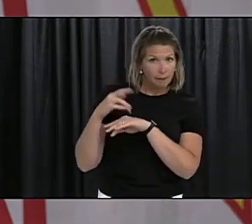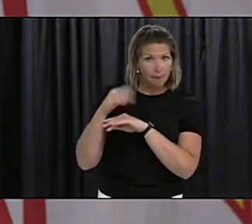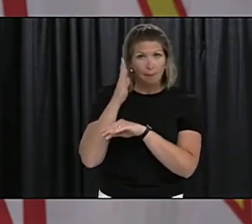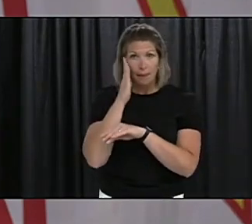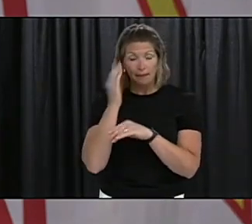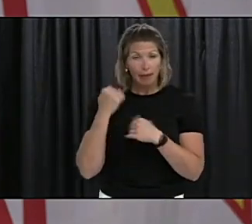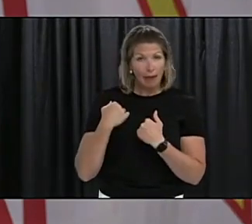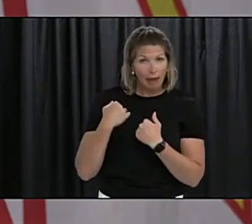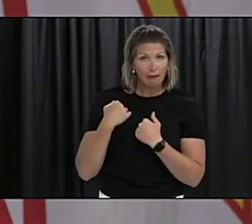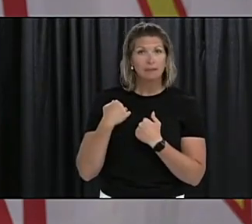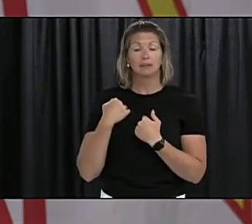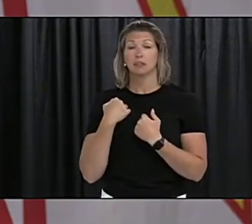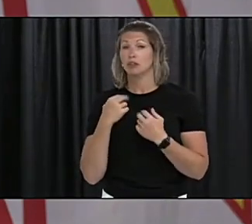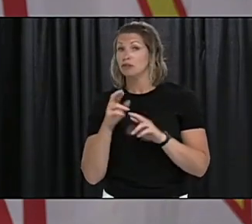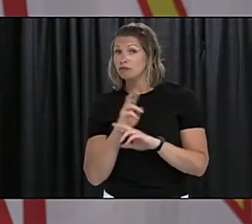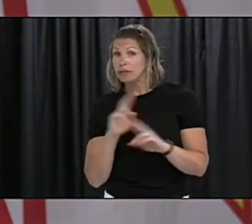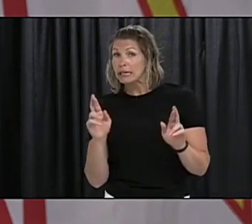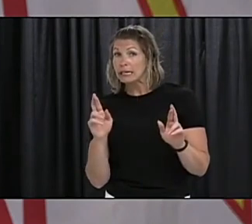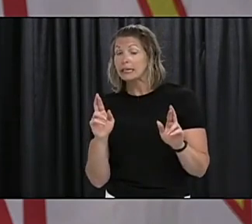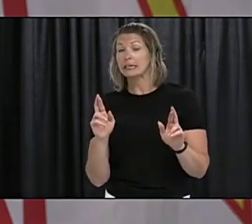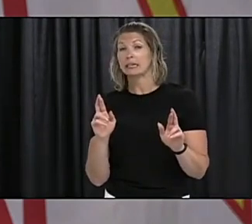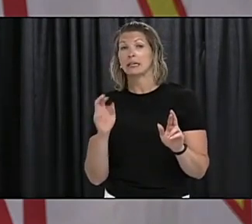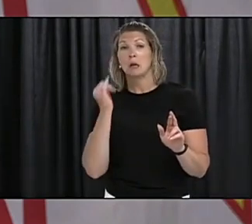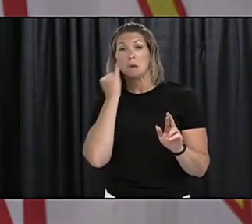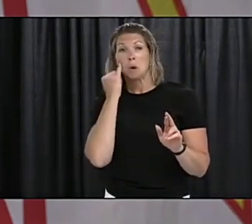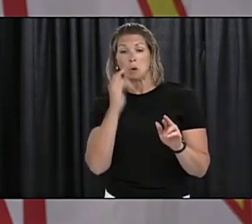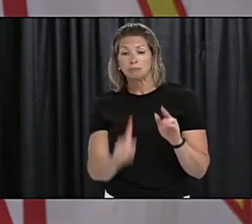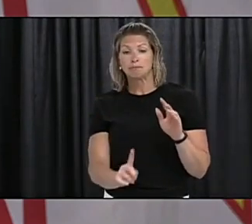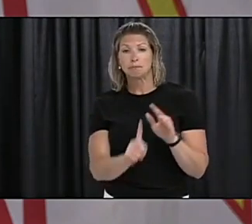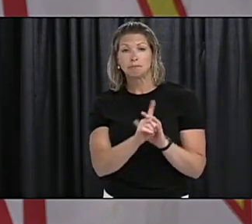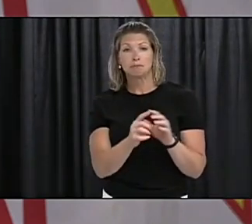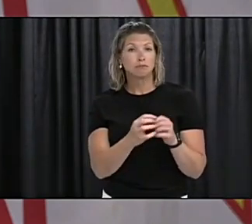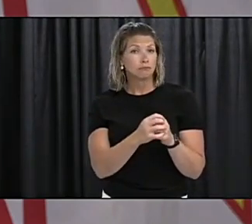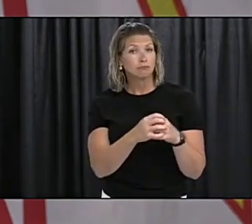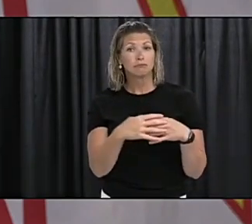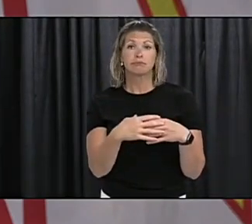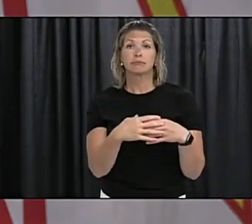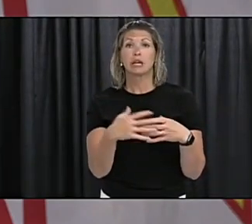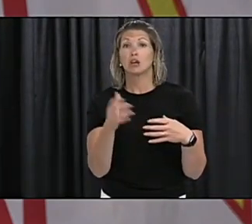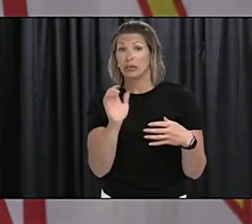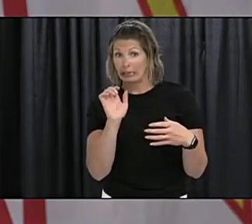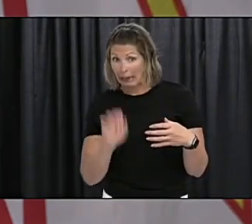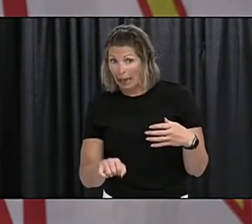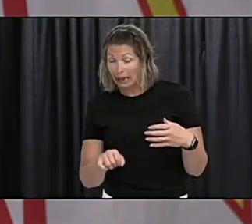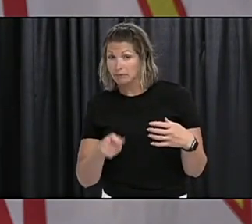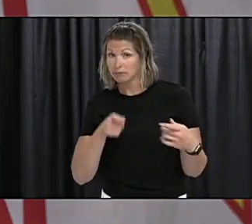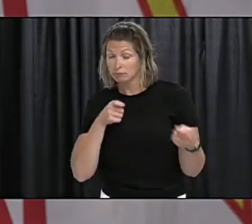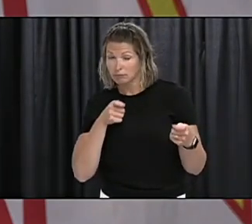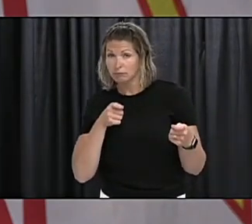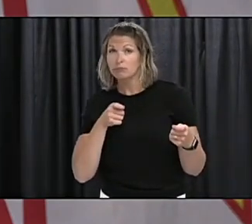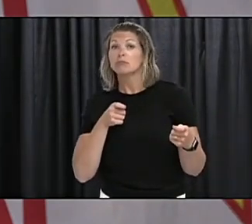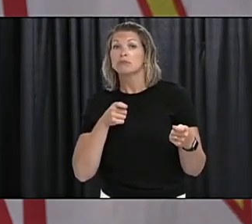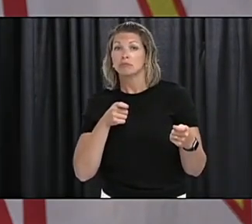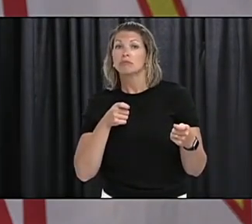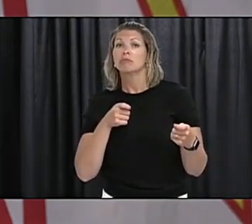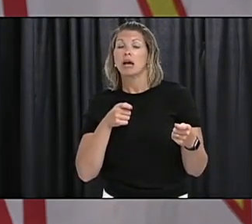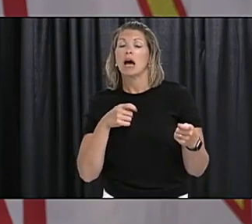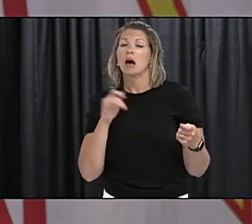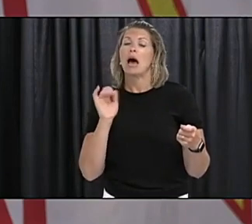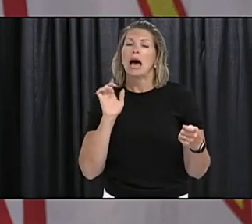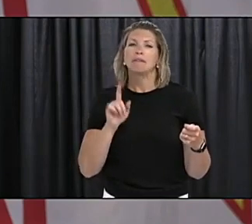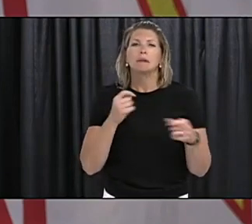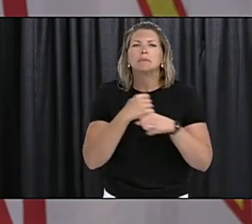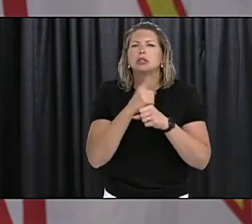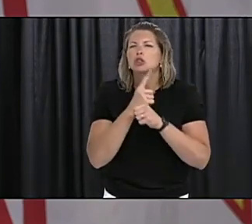health system to do contact tracing should we have an outbreak in a gathering of a certain size we need to make sure that we're able to do the contact tracing